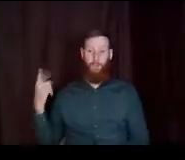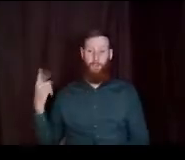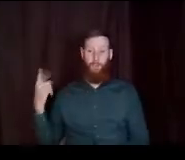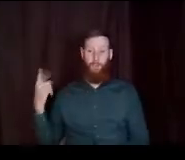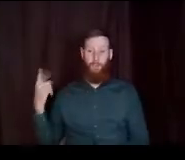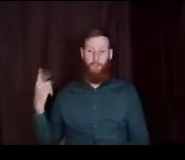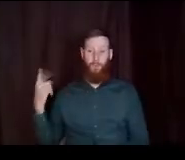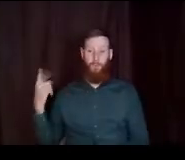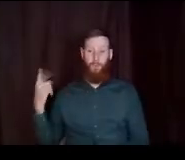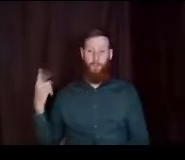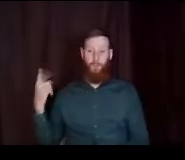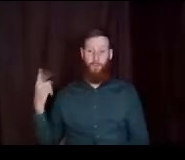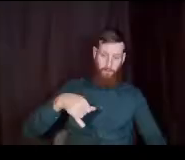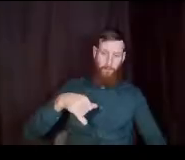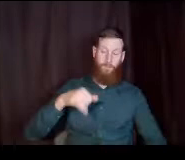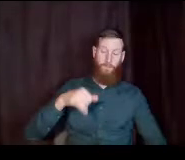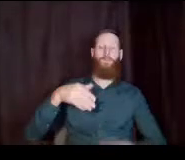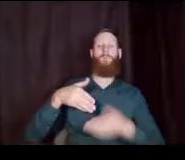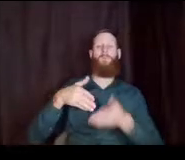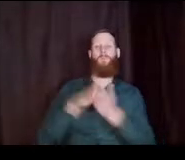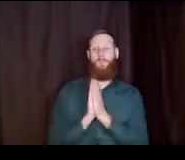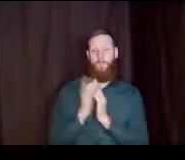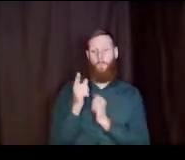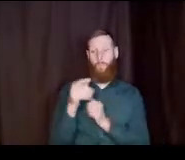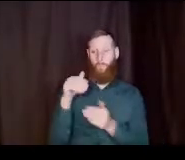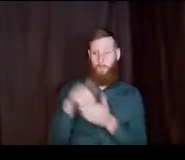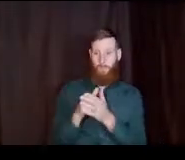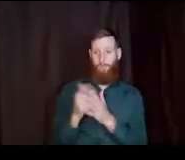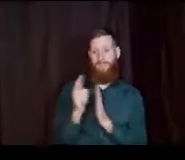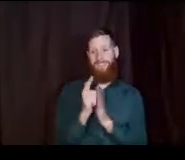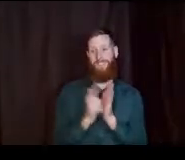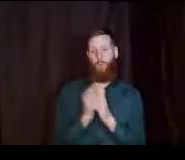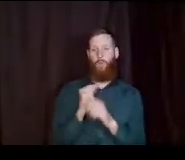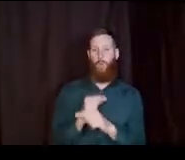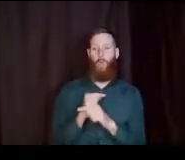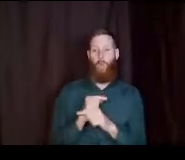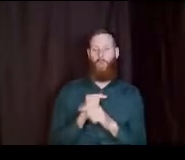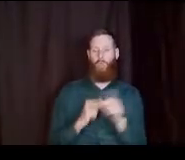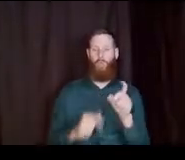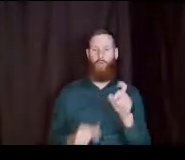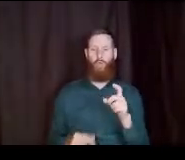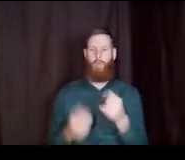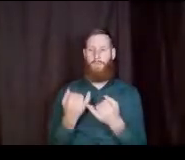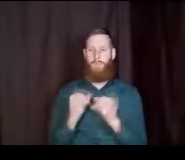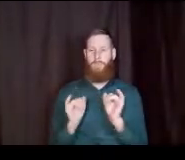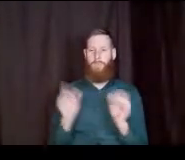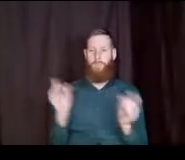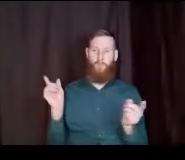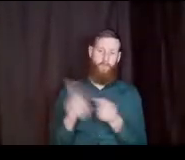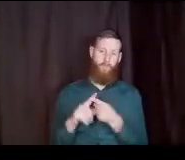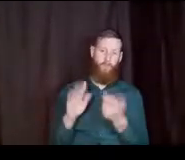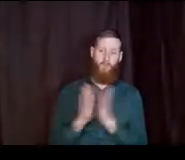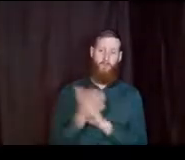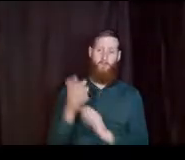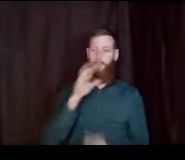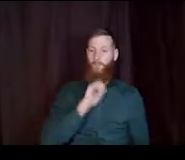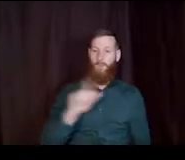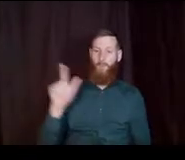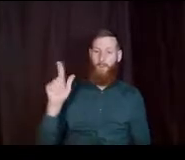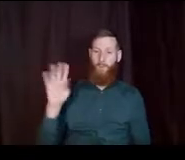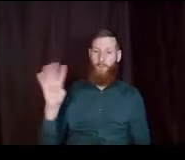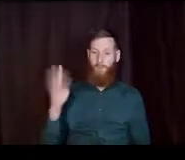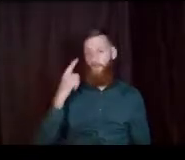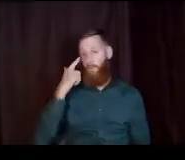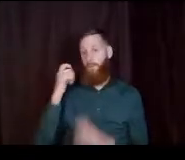that. It's going to ask if you've been in a legal guardianship. They should be independent until they turn 24. because of legal guardianship.